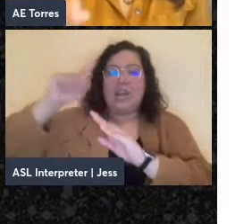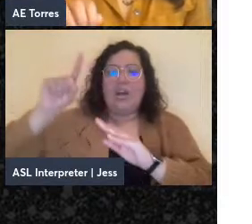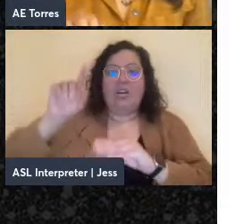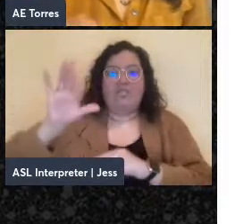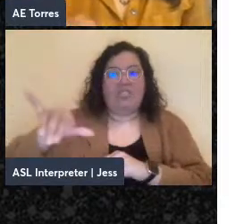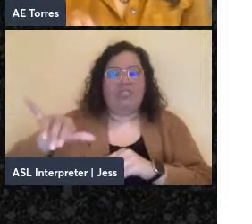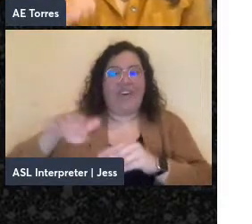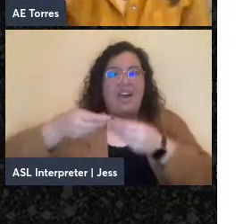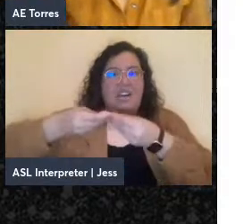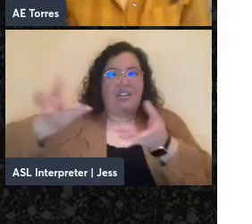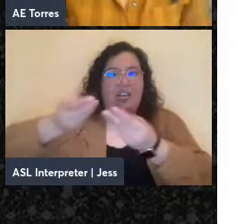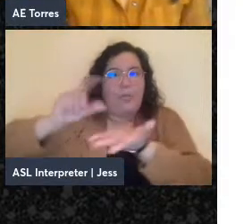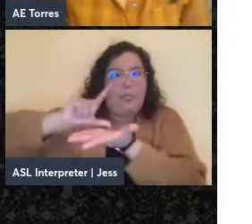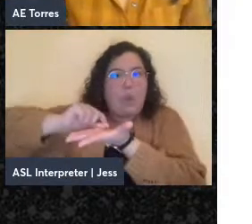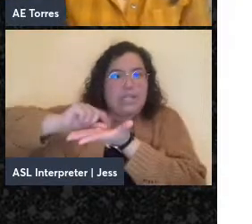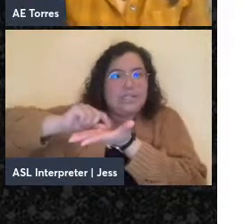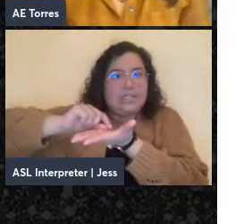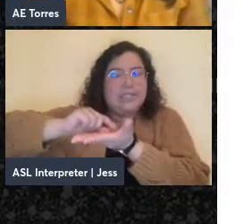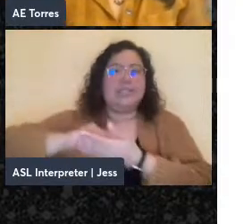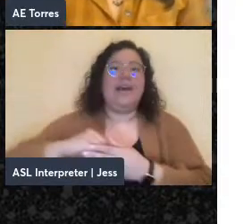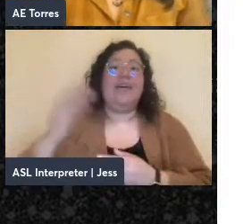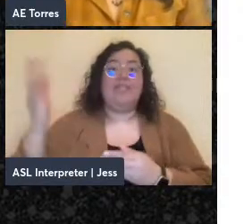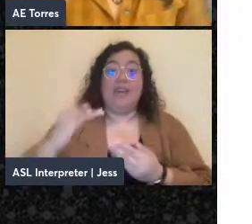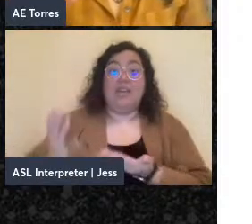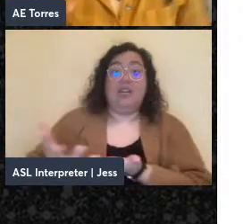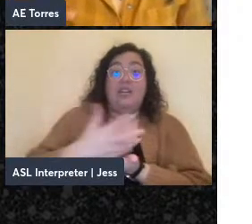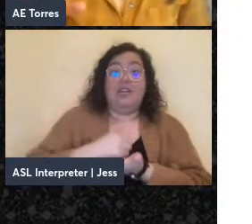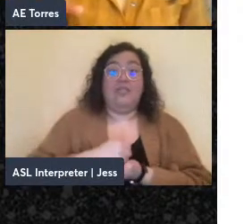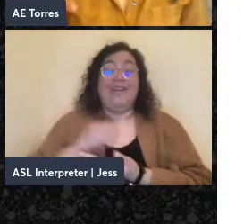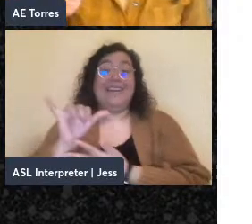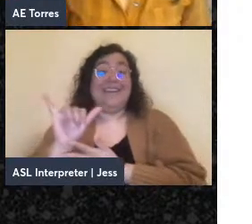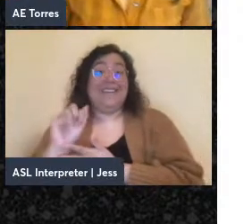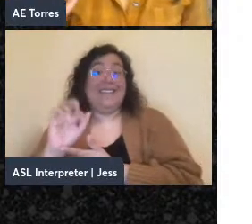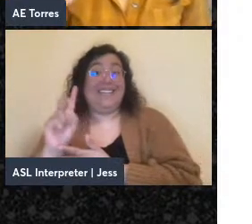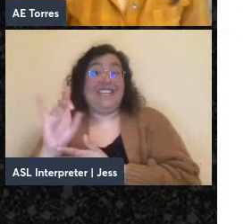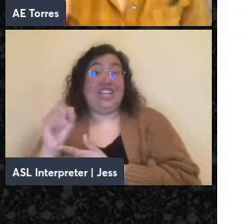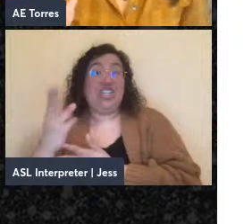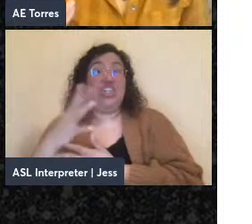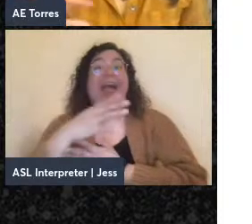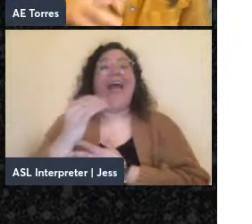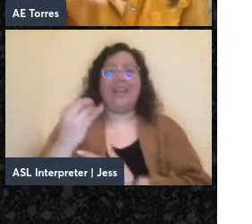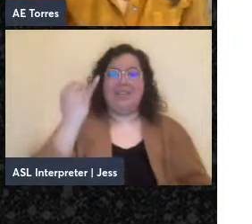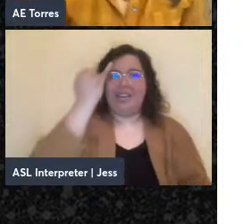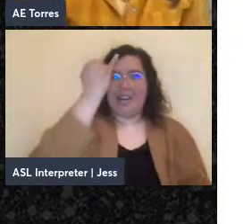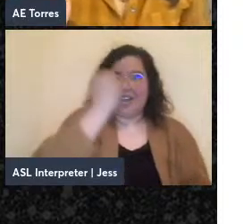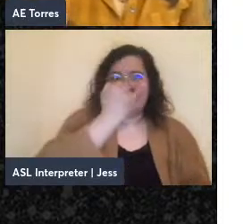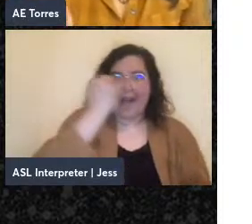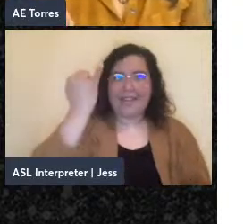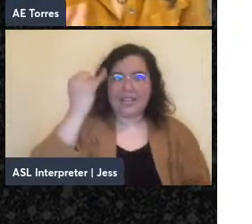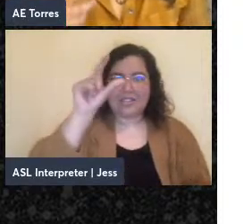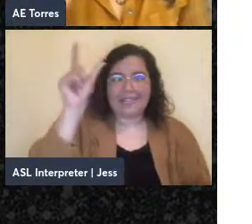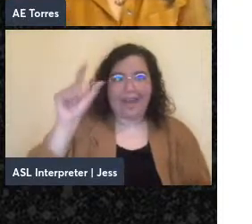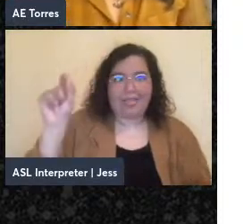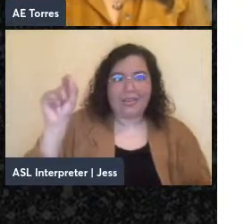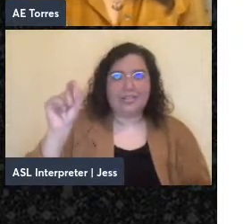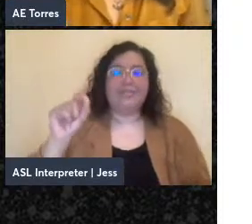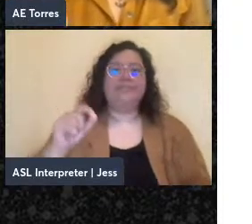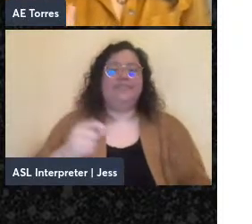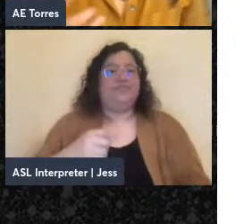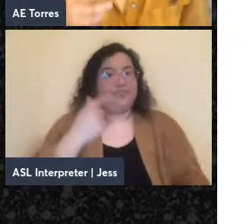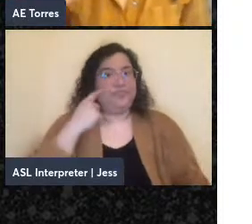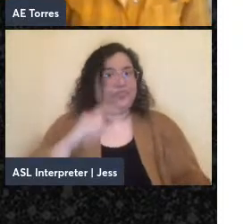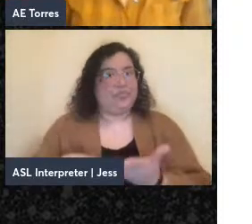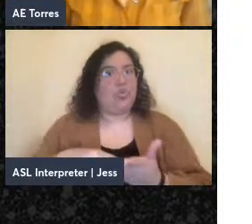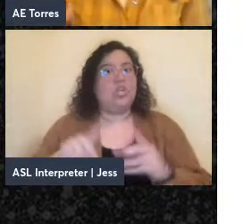And here a comparison of the Yiddish and the Italian anarchist press. And it's important to emphasize the multilingualism of the